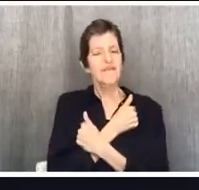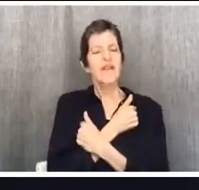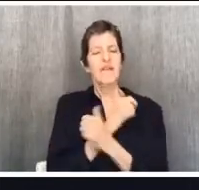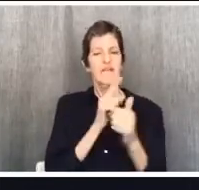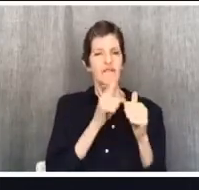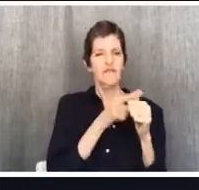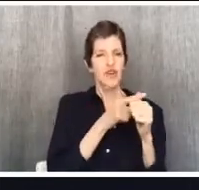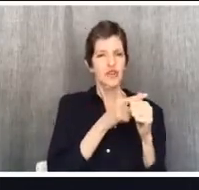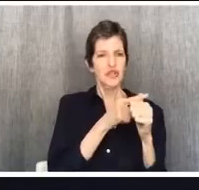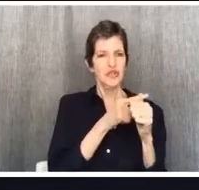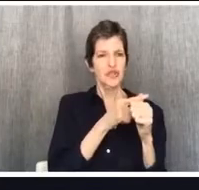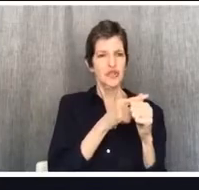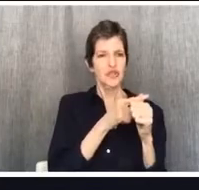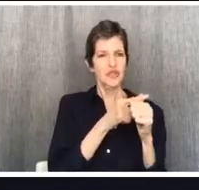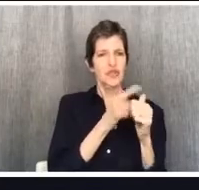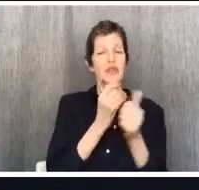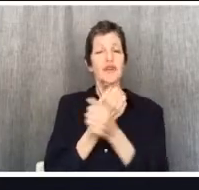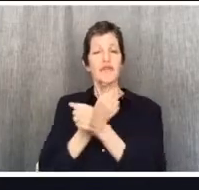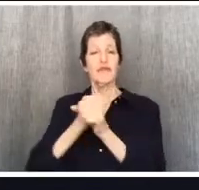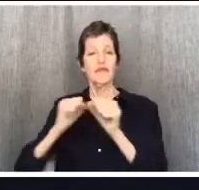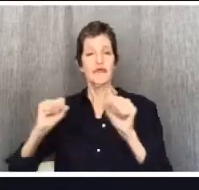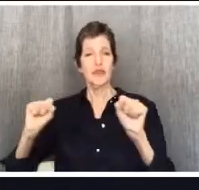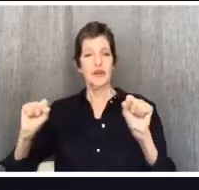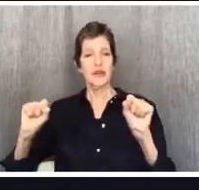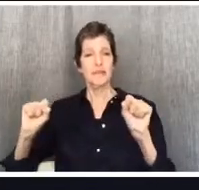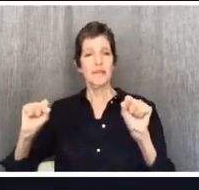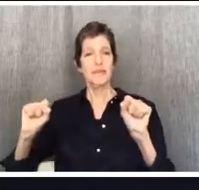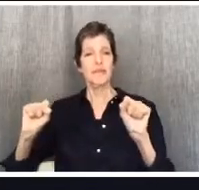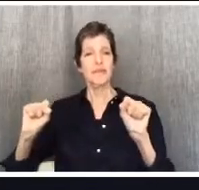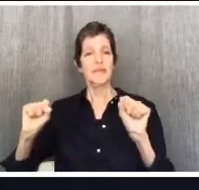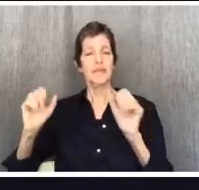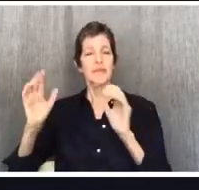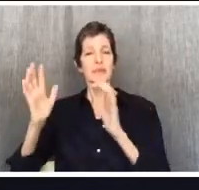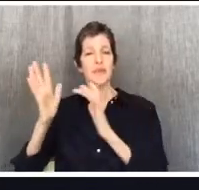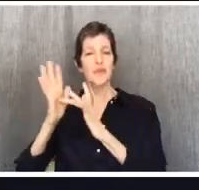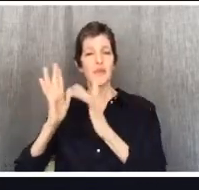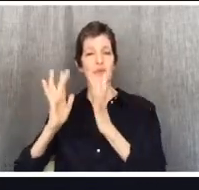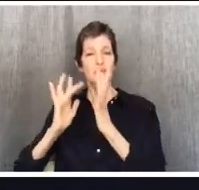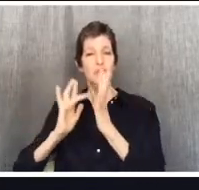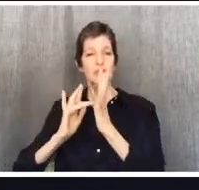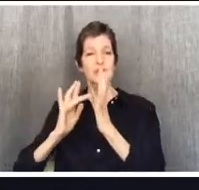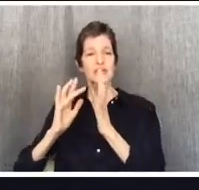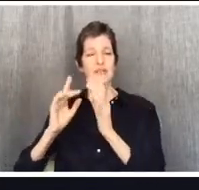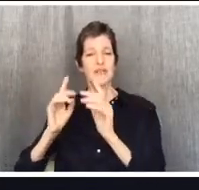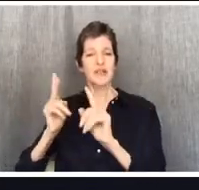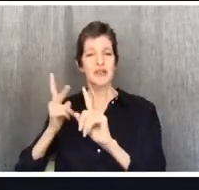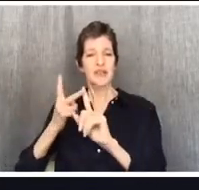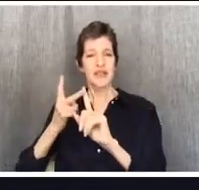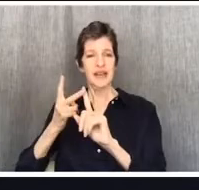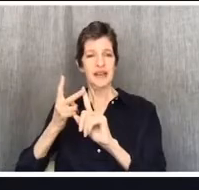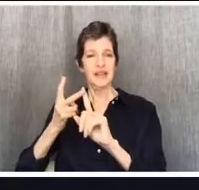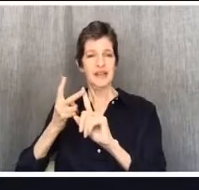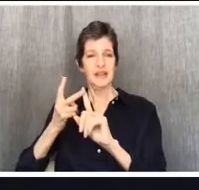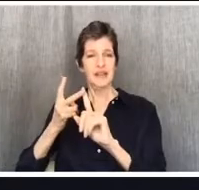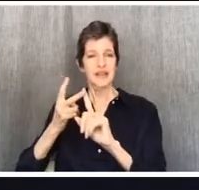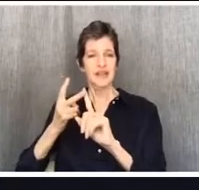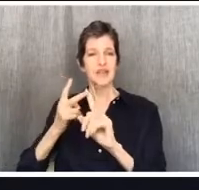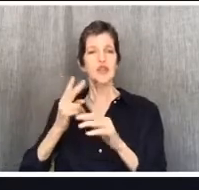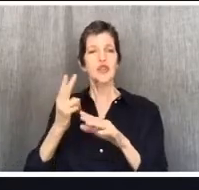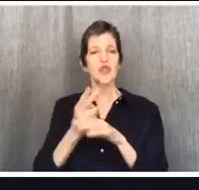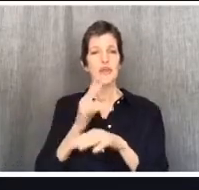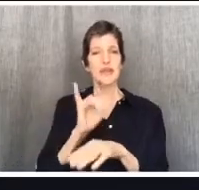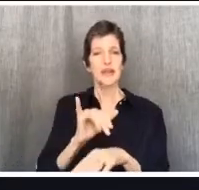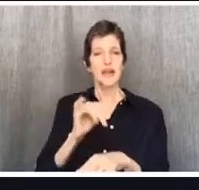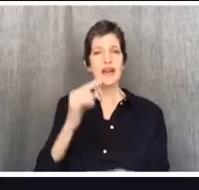liberty. That is how Christian liberty is applied. Paul's saying that's how it's applied. You think